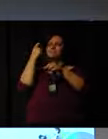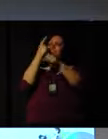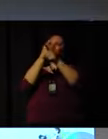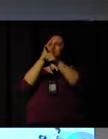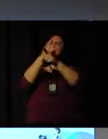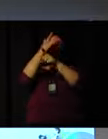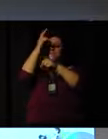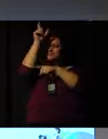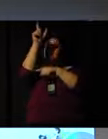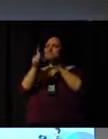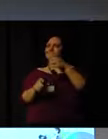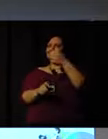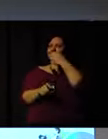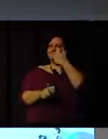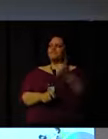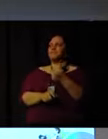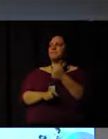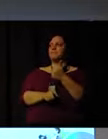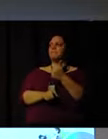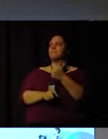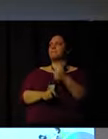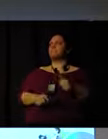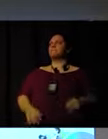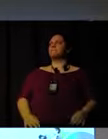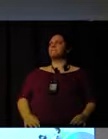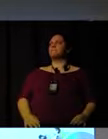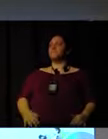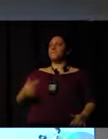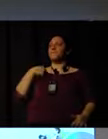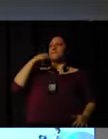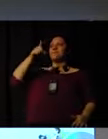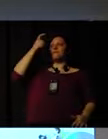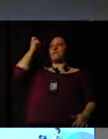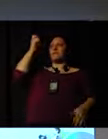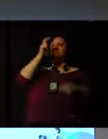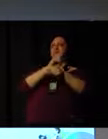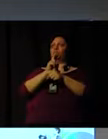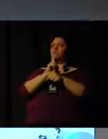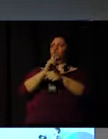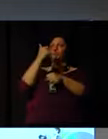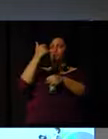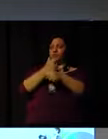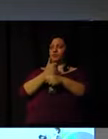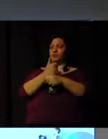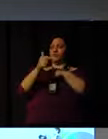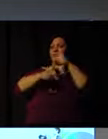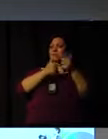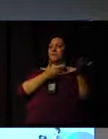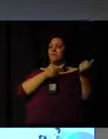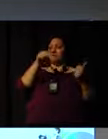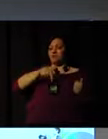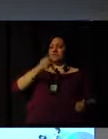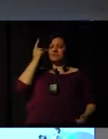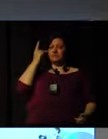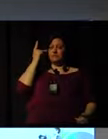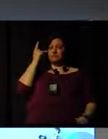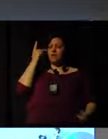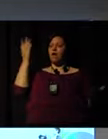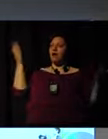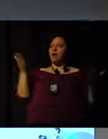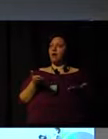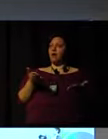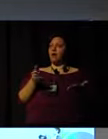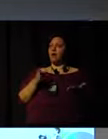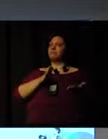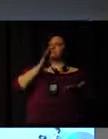reference. They want leadership. You have to find the right person for you to have an idea. My former supervisor